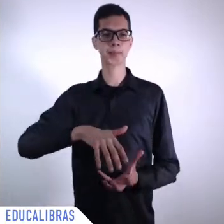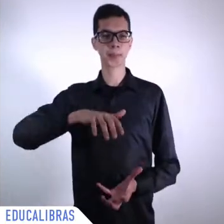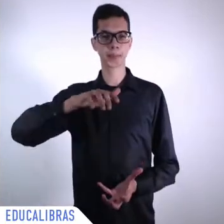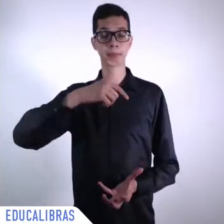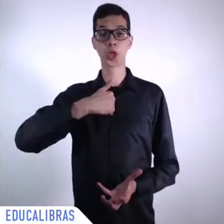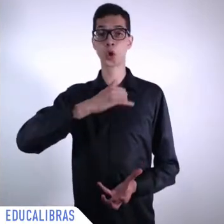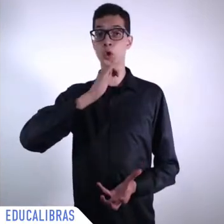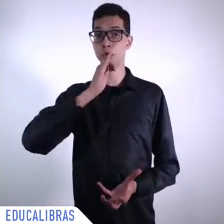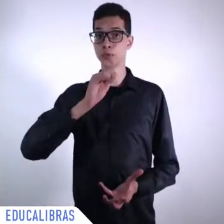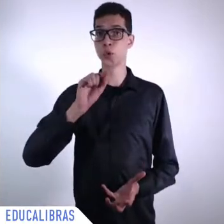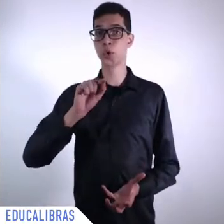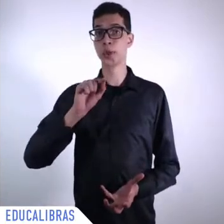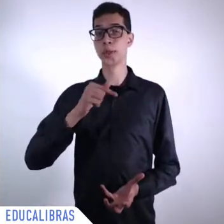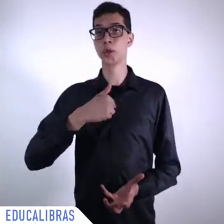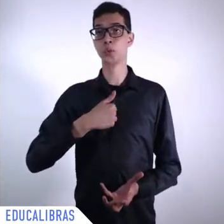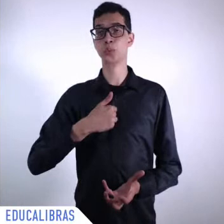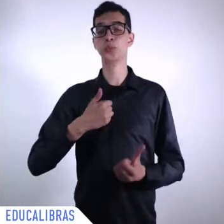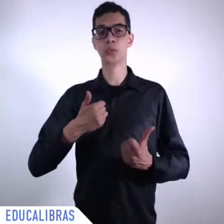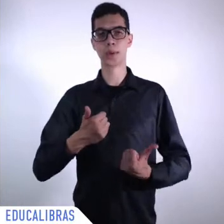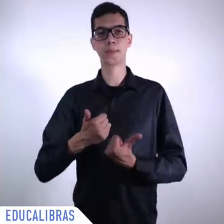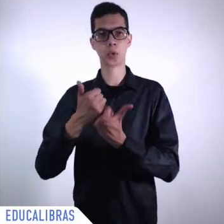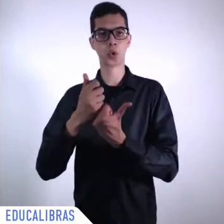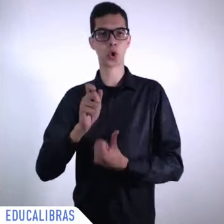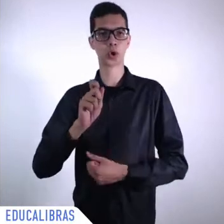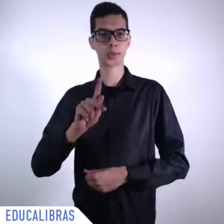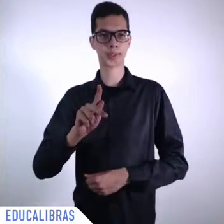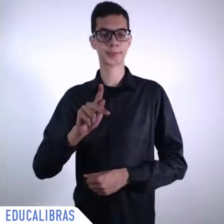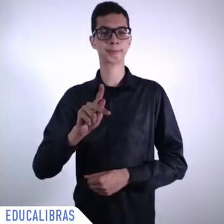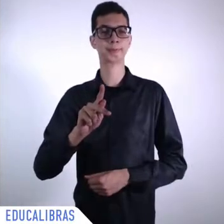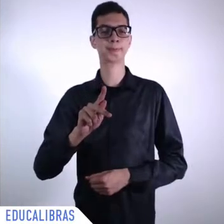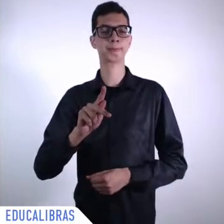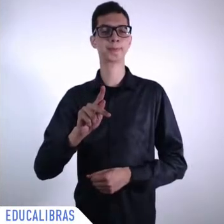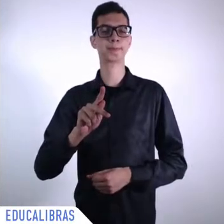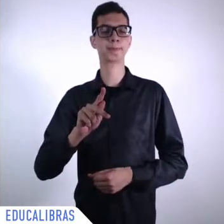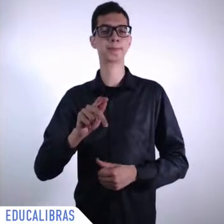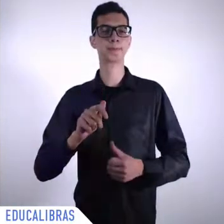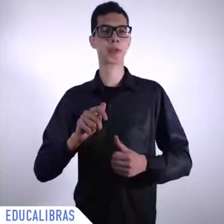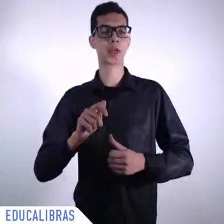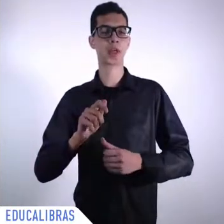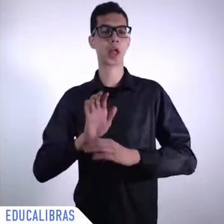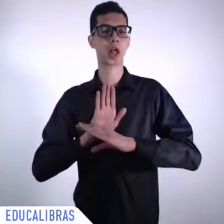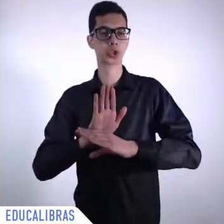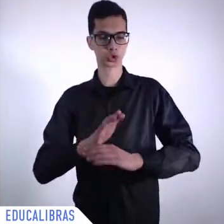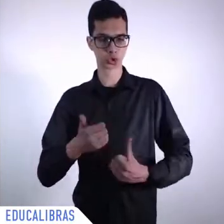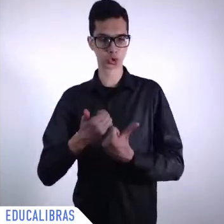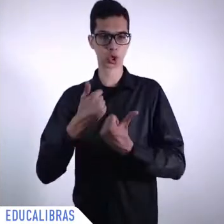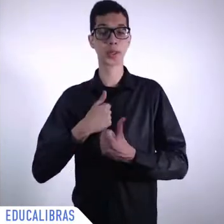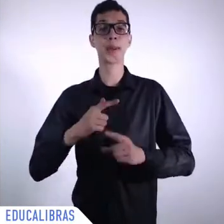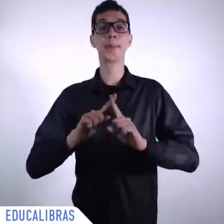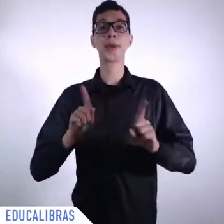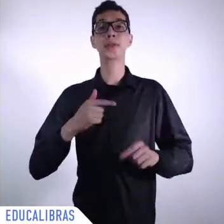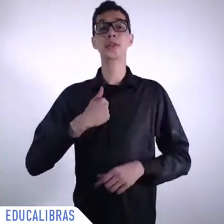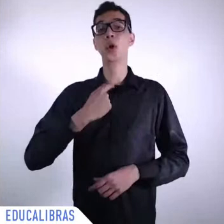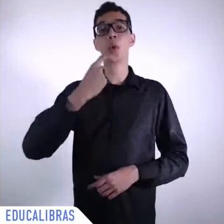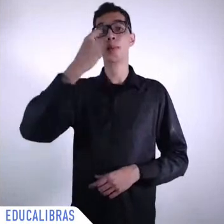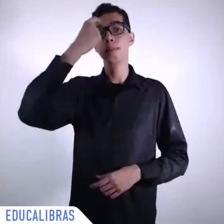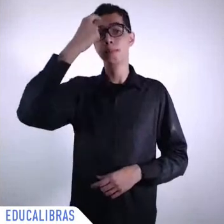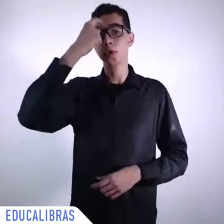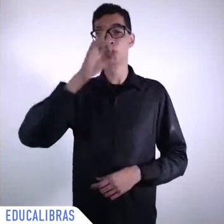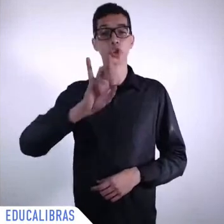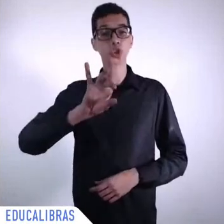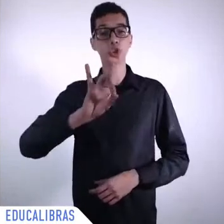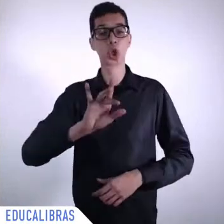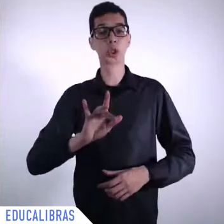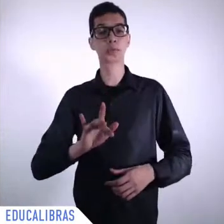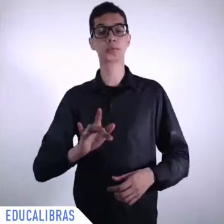non-proliferation will never be achieved if you don't have nuclear disarmament. So the total elimination of nuclear weapons is something